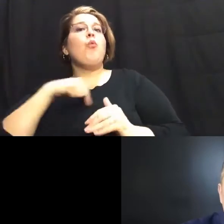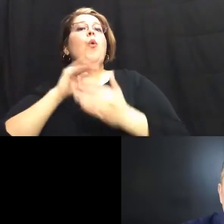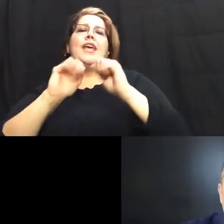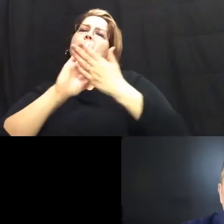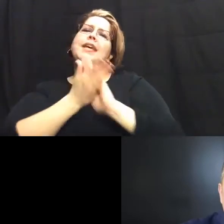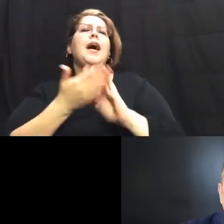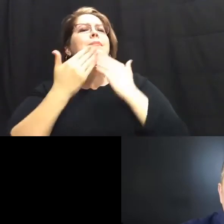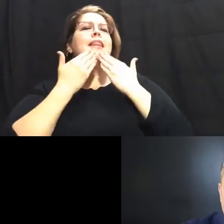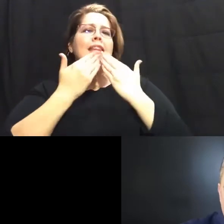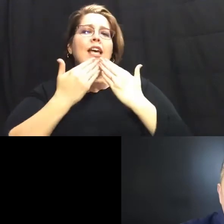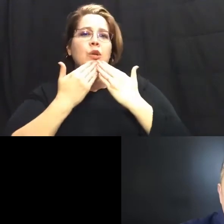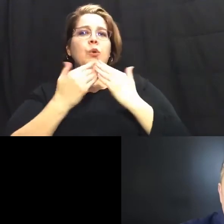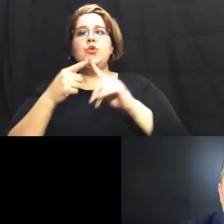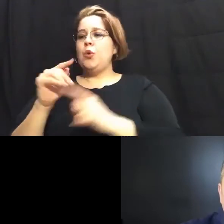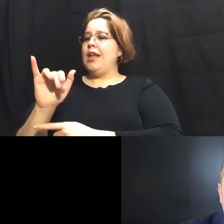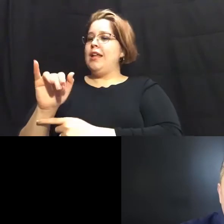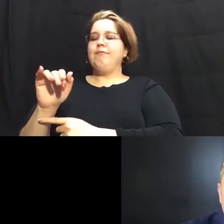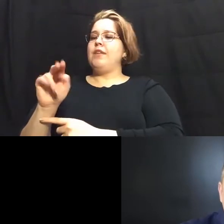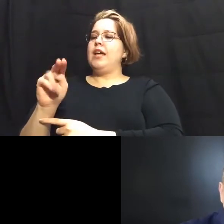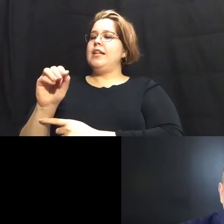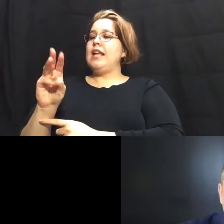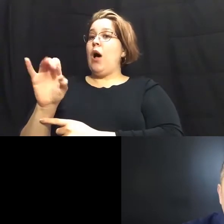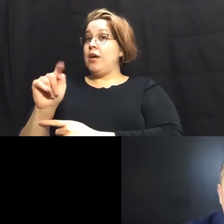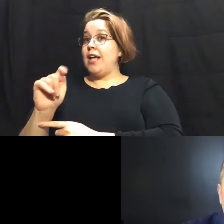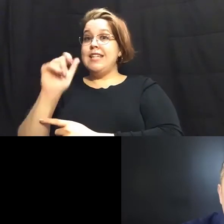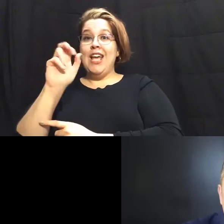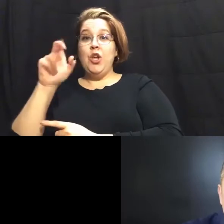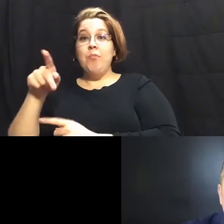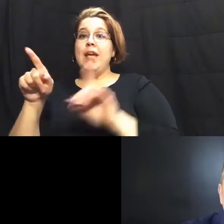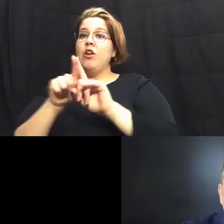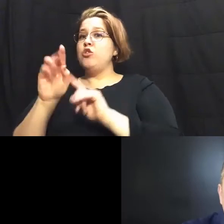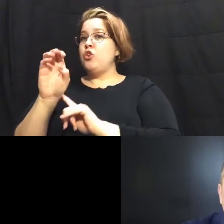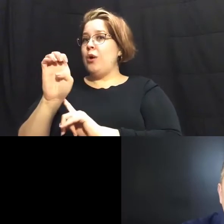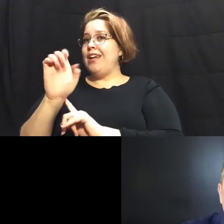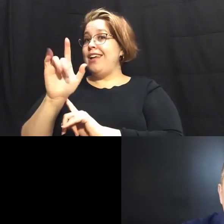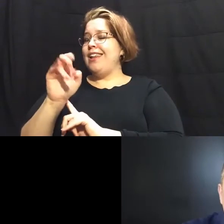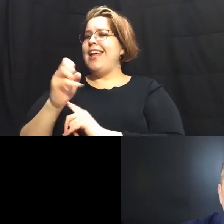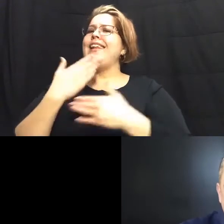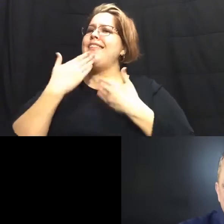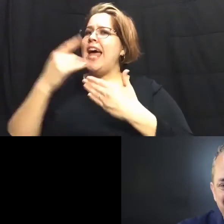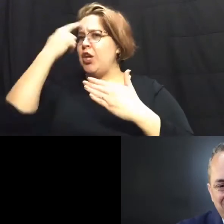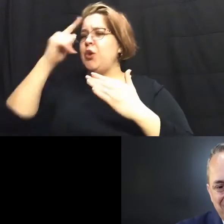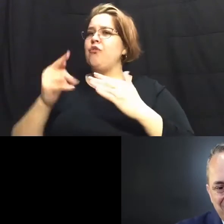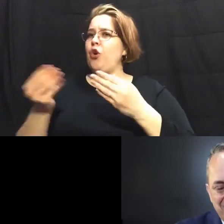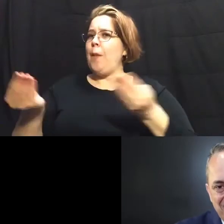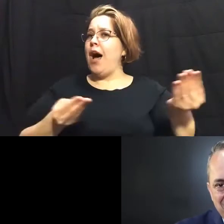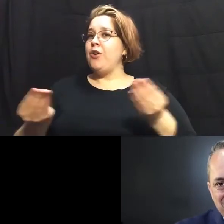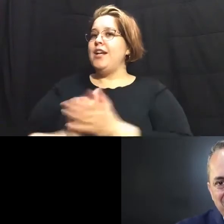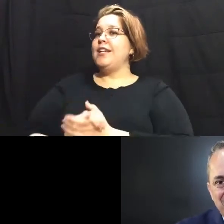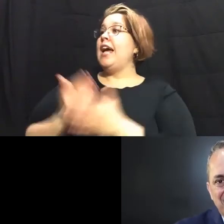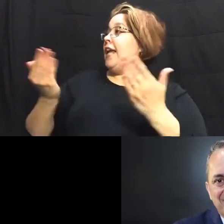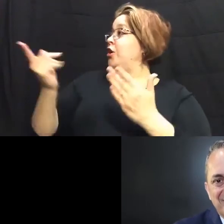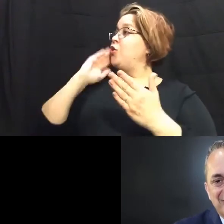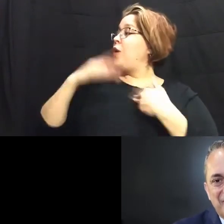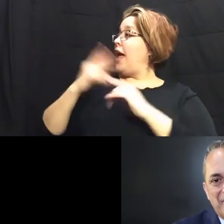very much and thank you to now cast the entire team aarp and of course elaine i appreciate you uh for moderating and here you have two